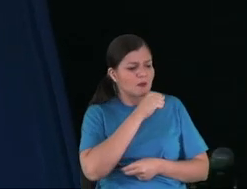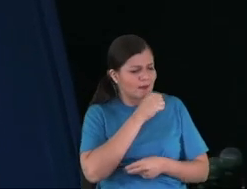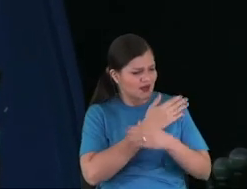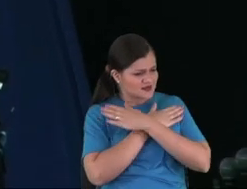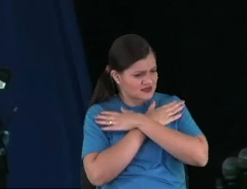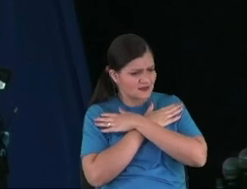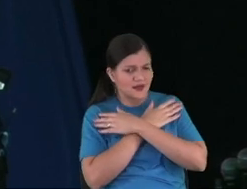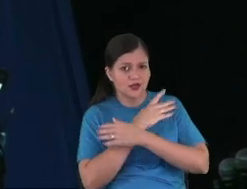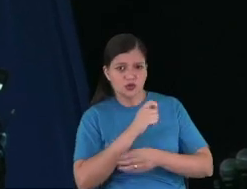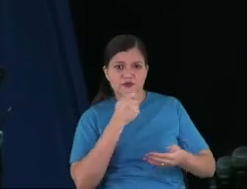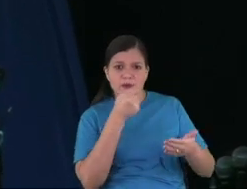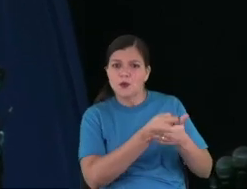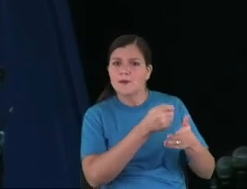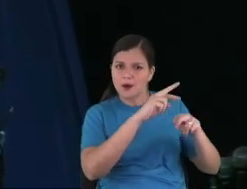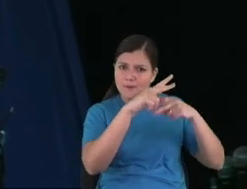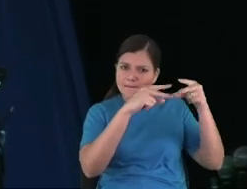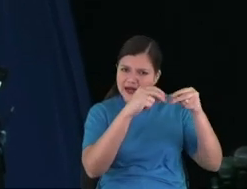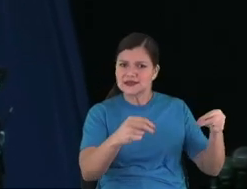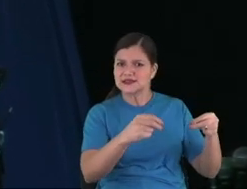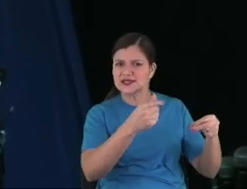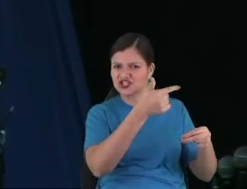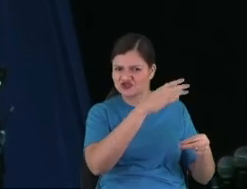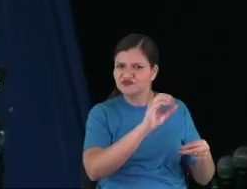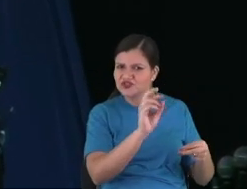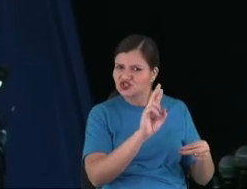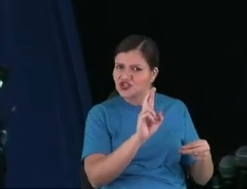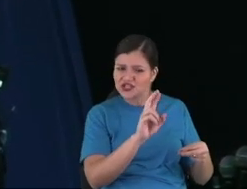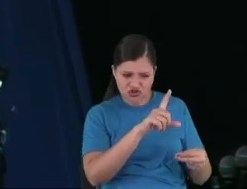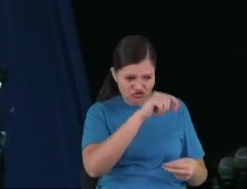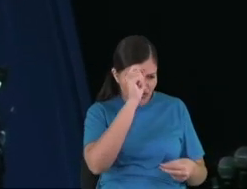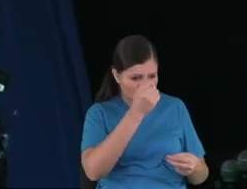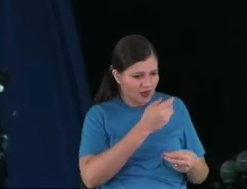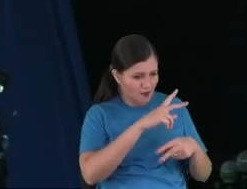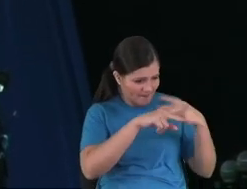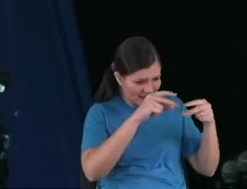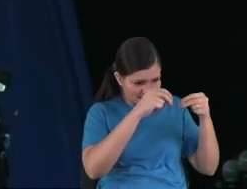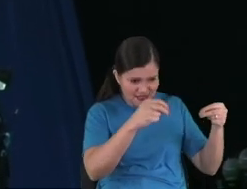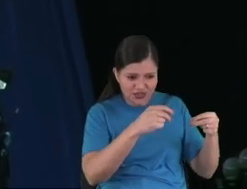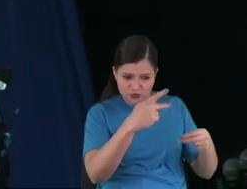friends that don't have any gift. Let's choose someone, some,